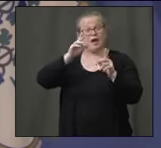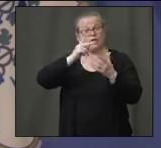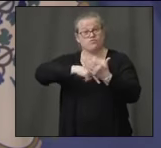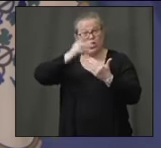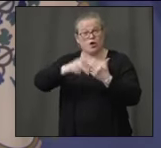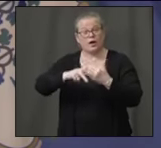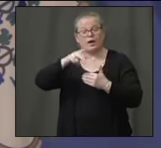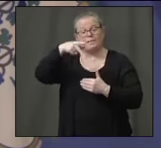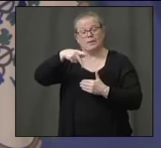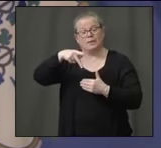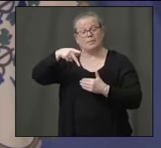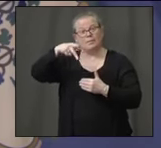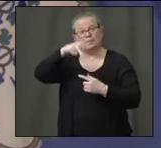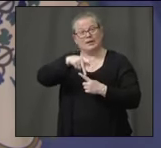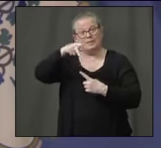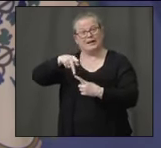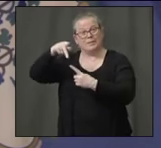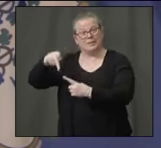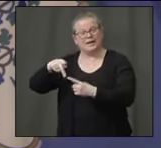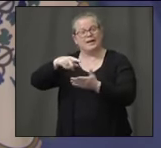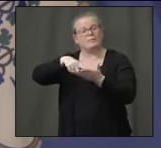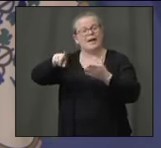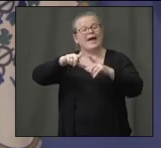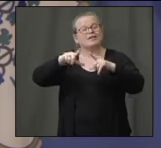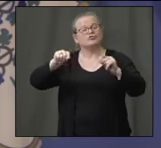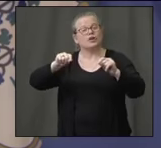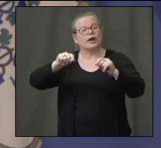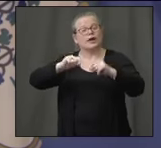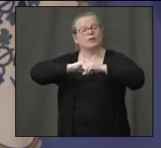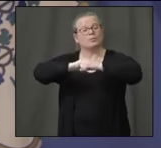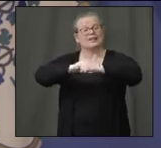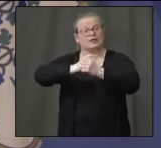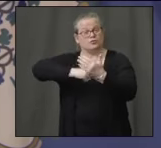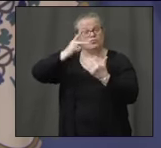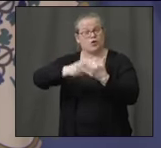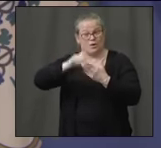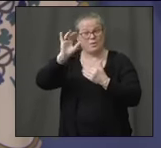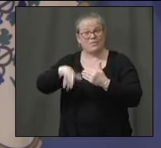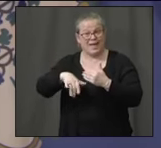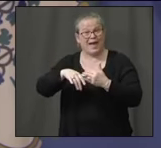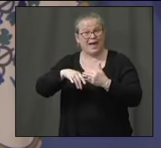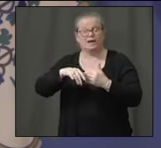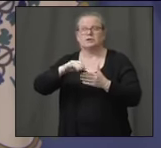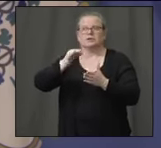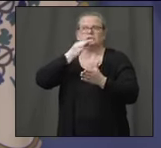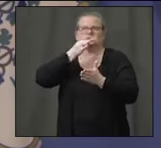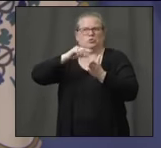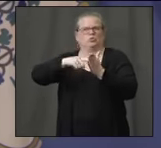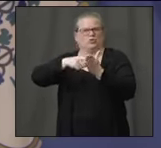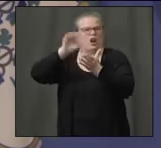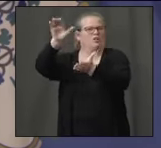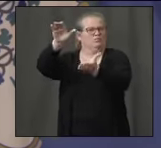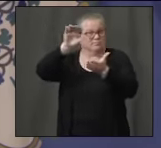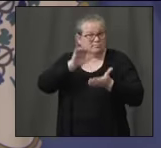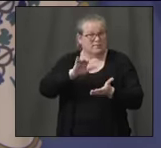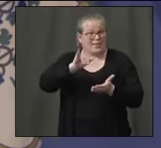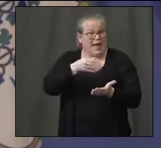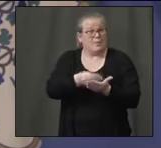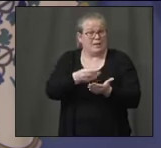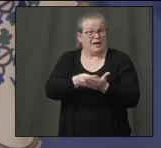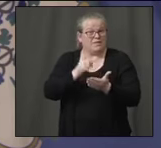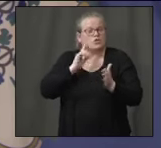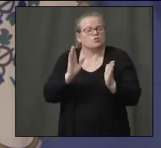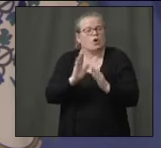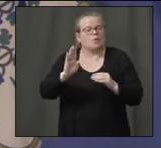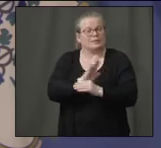here in Connecticut. That does cover rent. I thought about the fact that we've said no to any evictions, at least over the next two or three